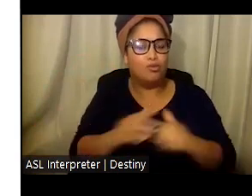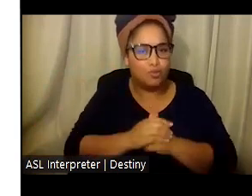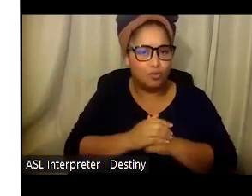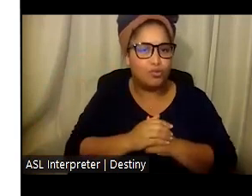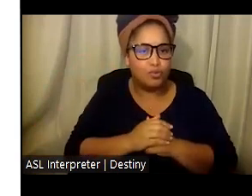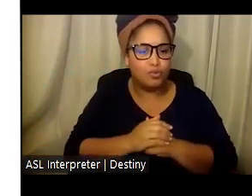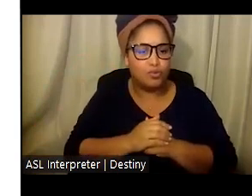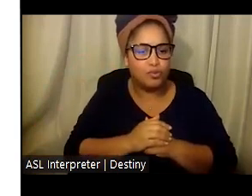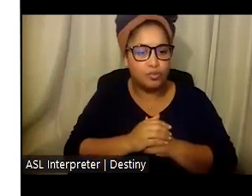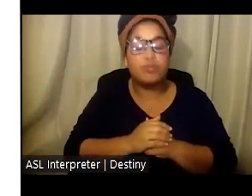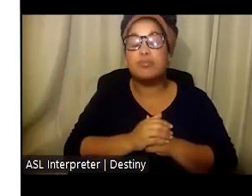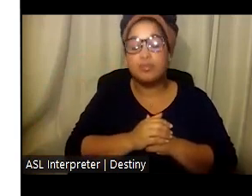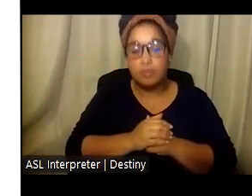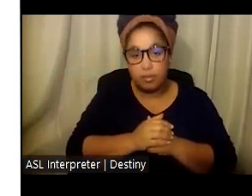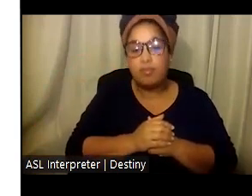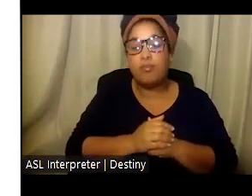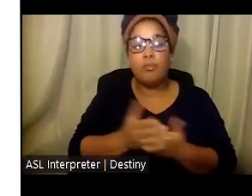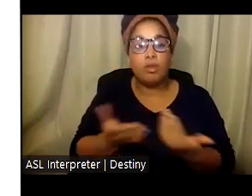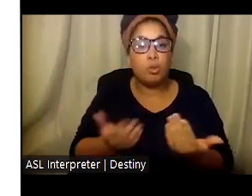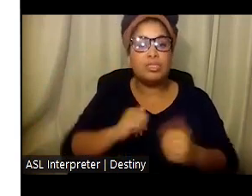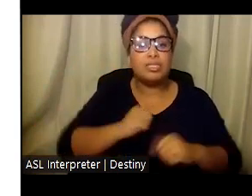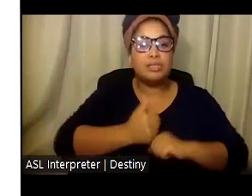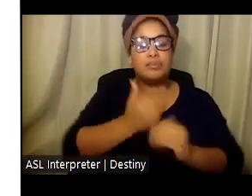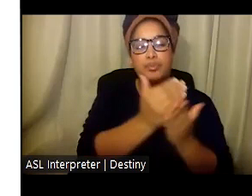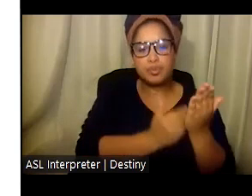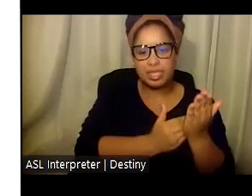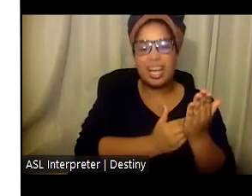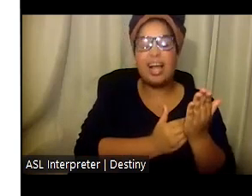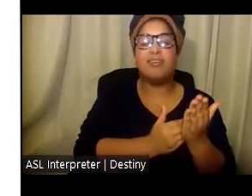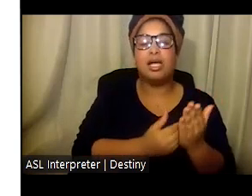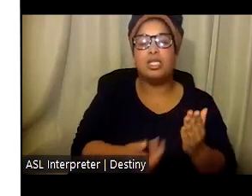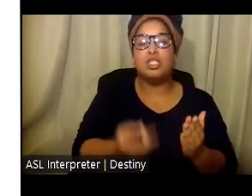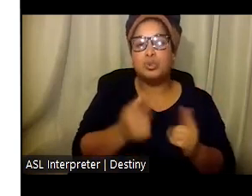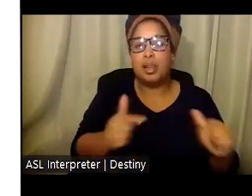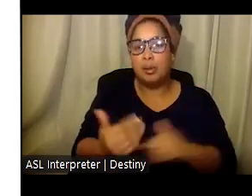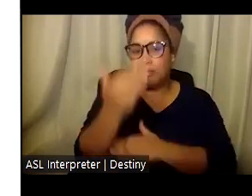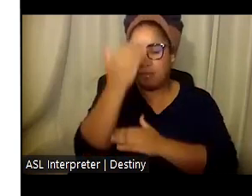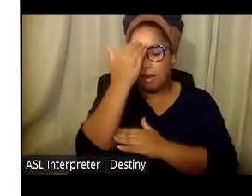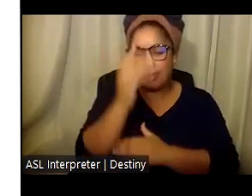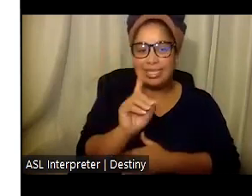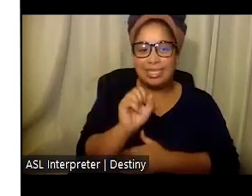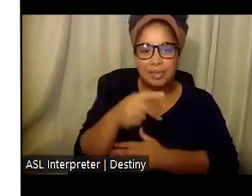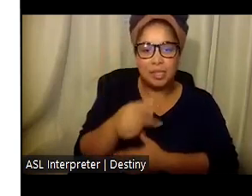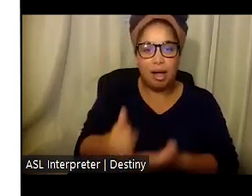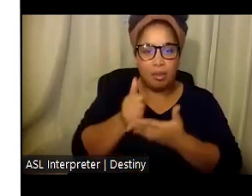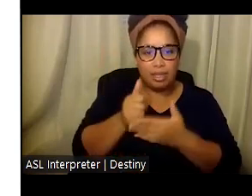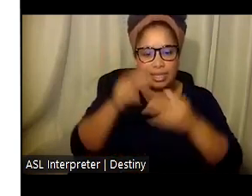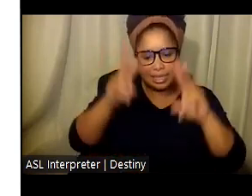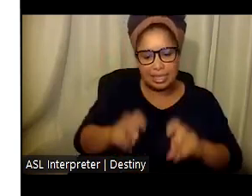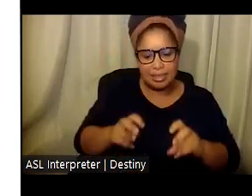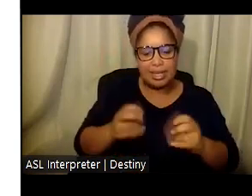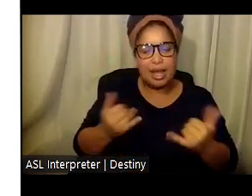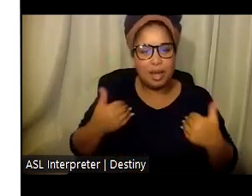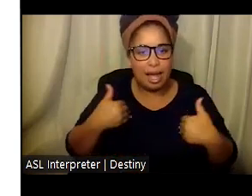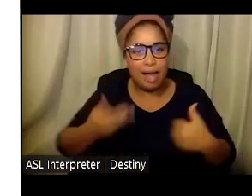Through this initiative, we are building a list of bilingual DSPs throughout the state, which will be helpful in assessing where we have high